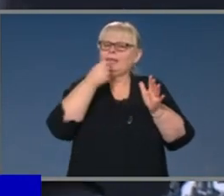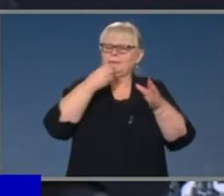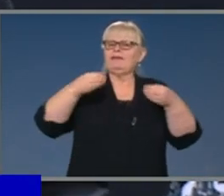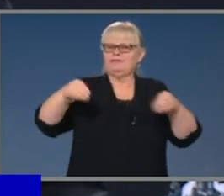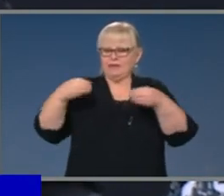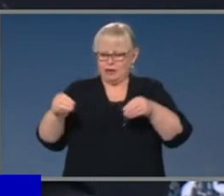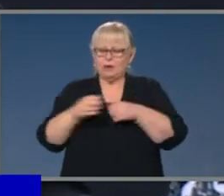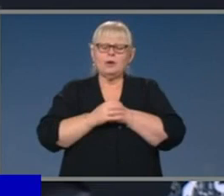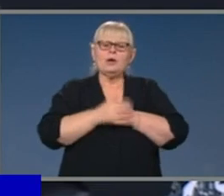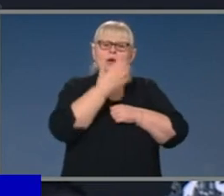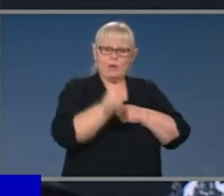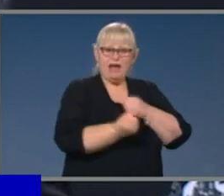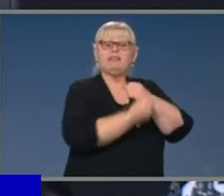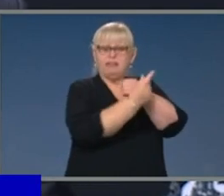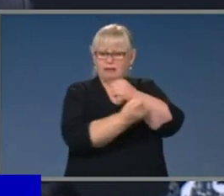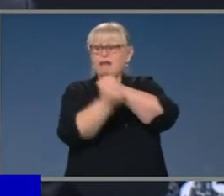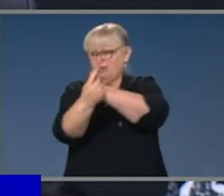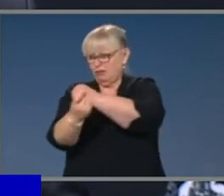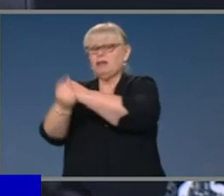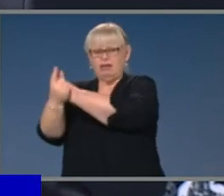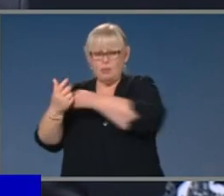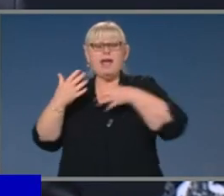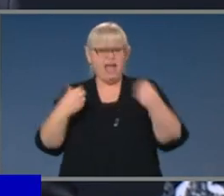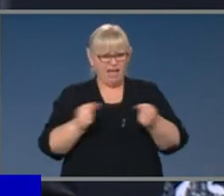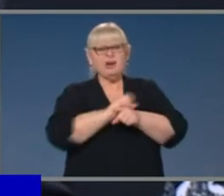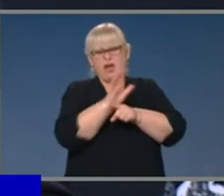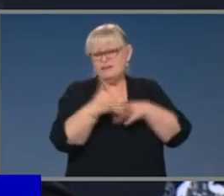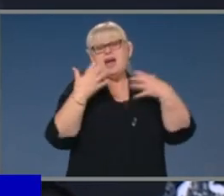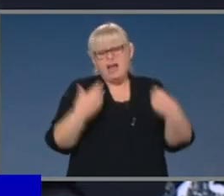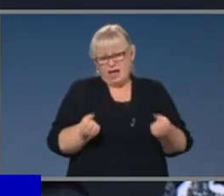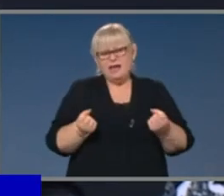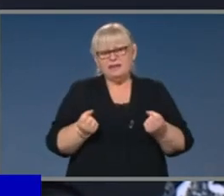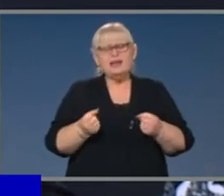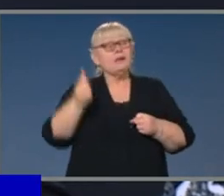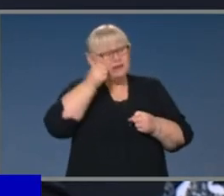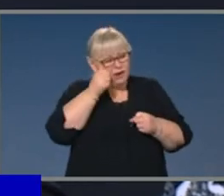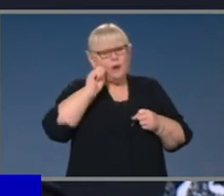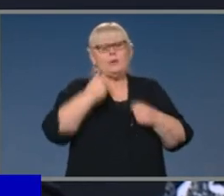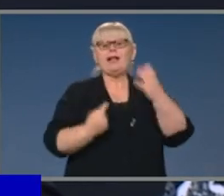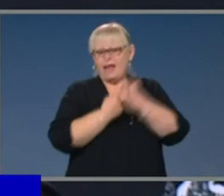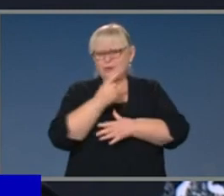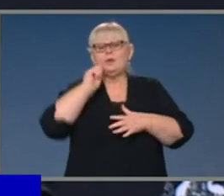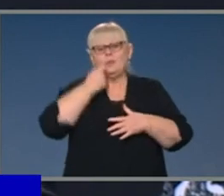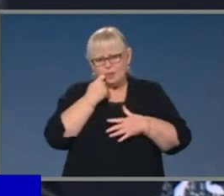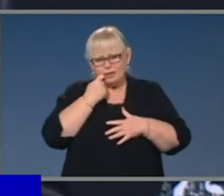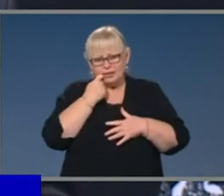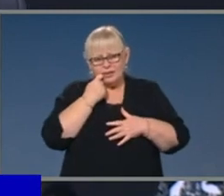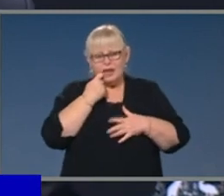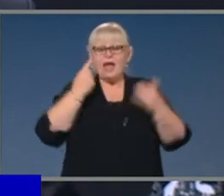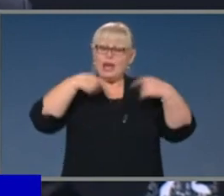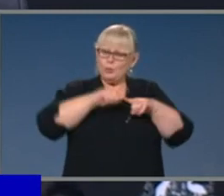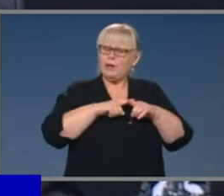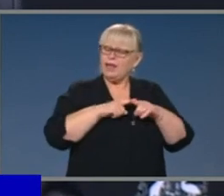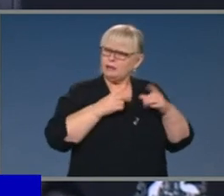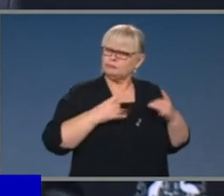and there being the odd outbreak here or there is something that is anticipated and the system has been built to